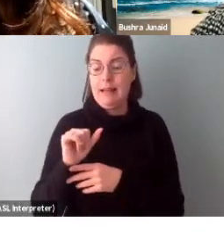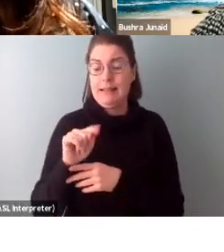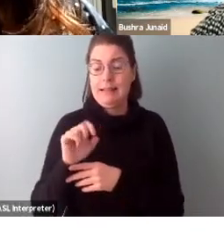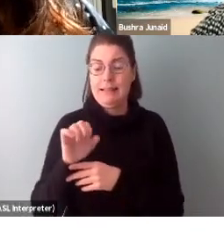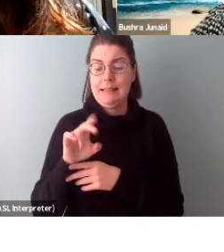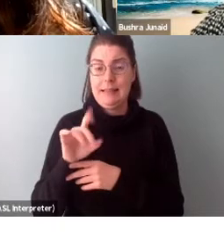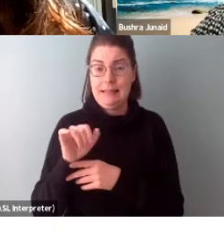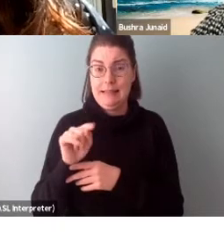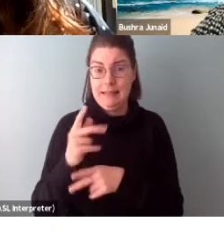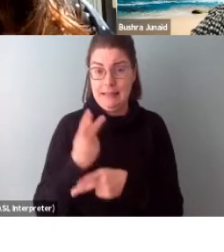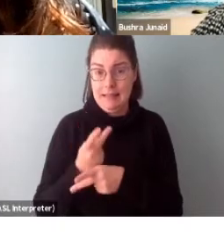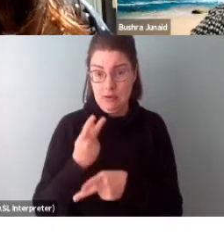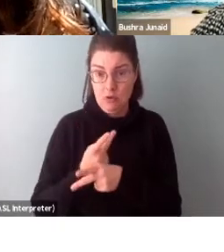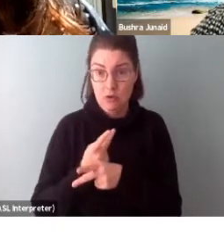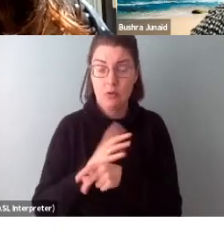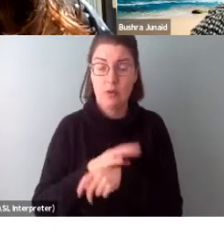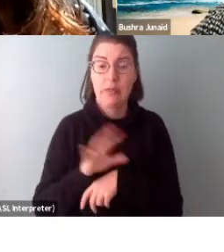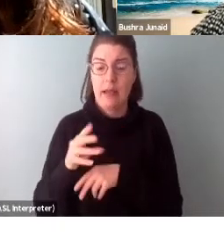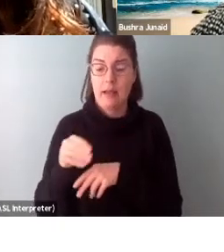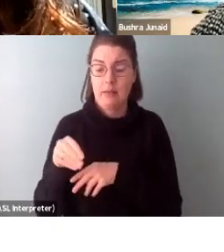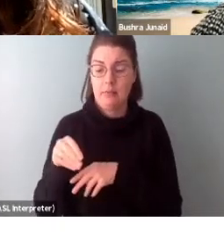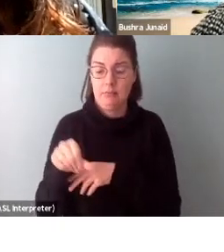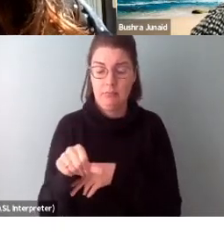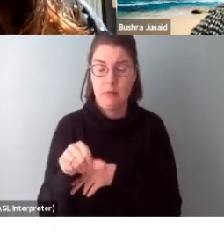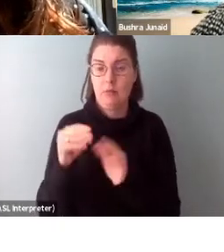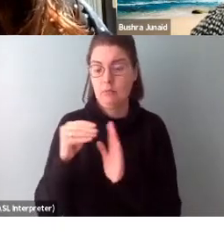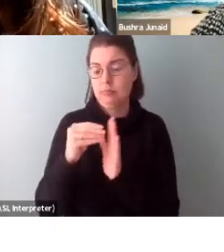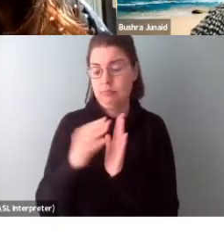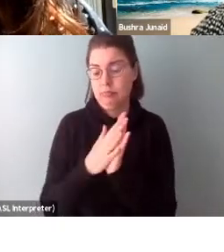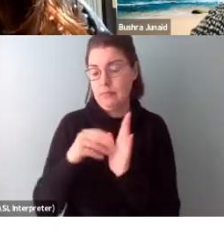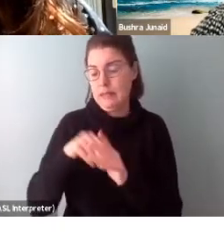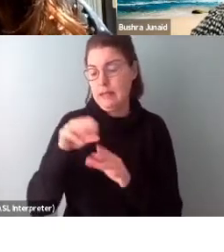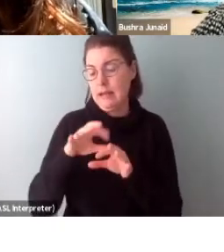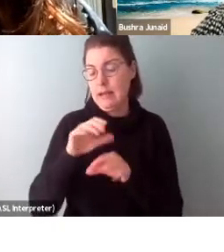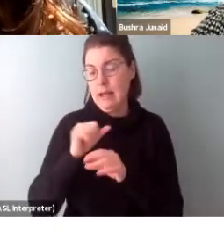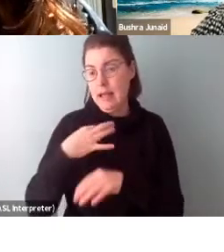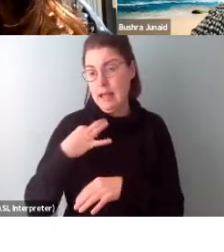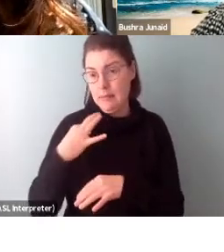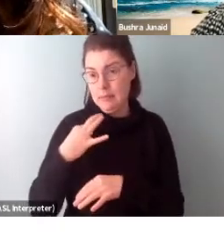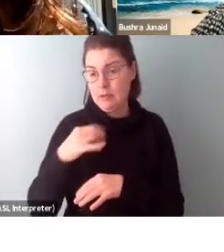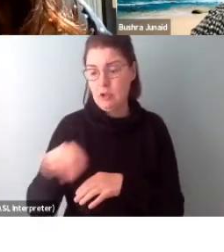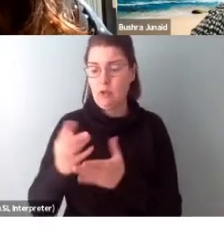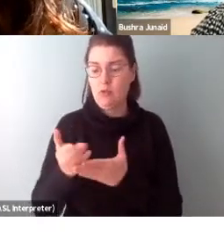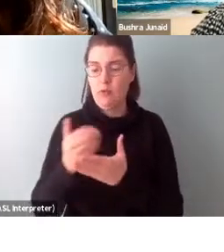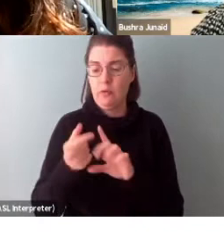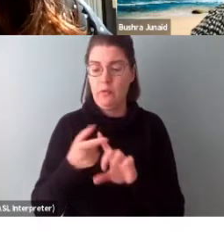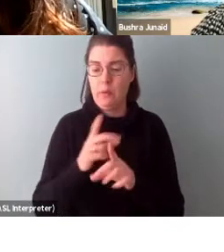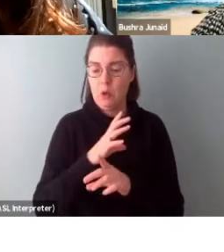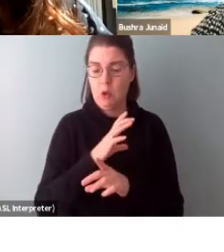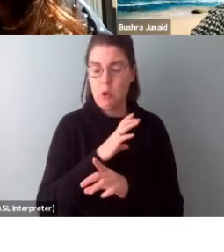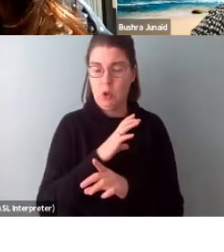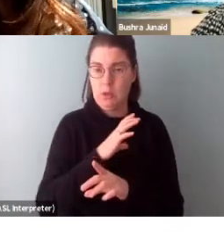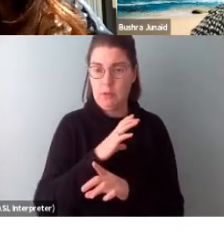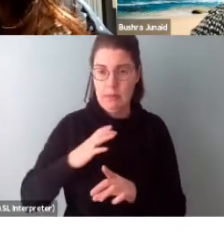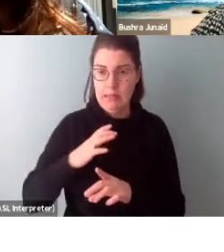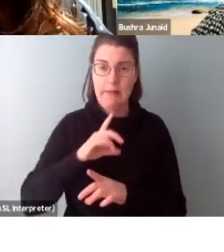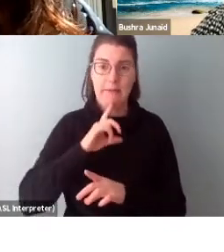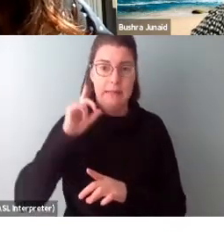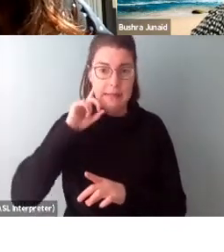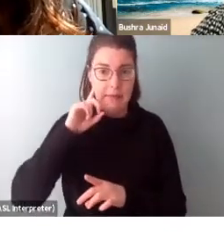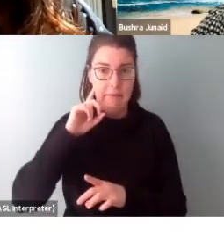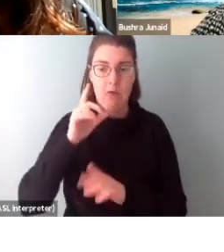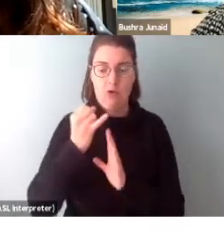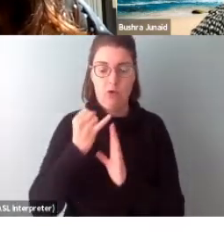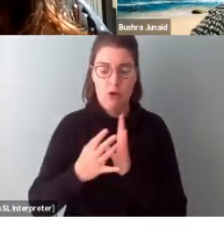This expense is put together in an application that is reviewed by a committee of deaf artists and artists with